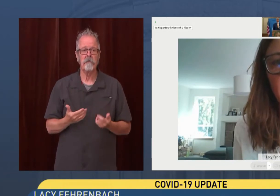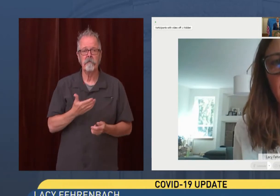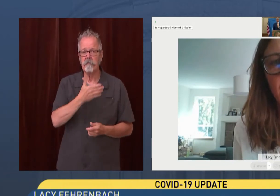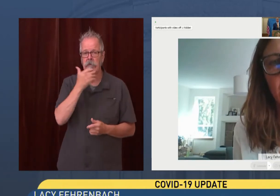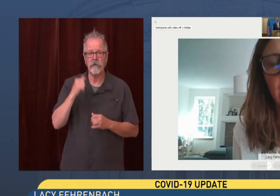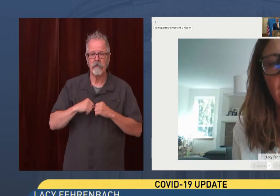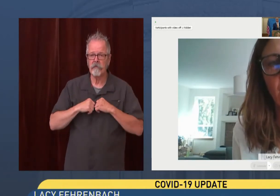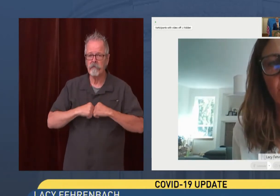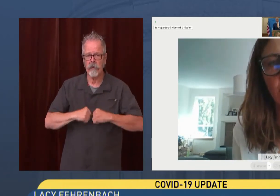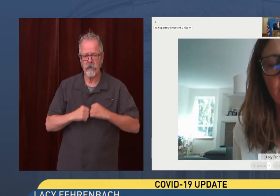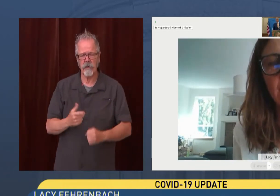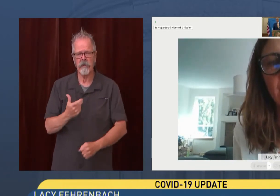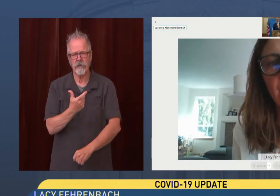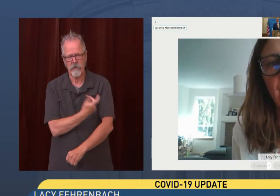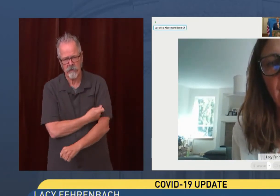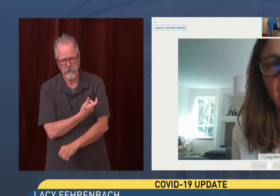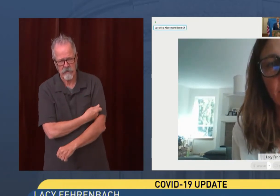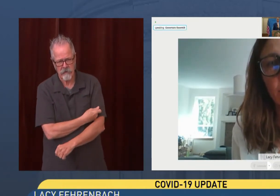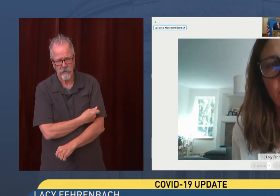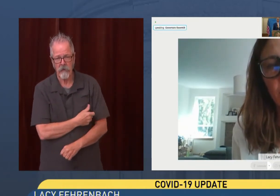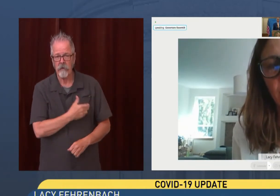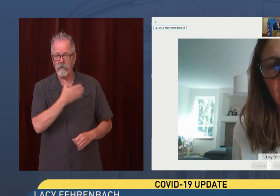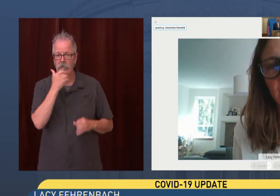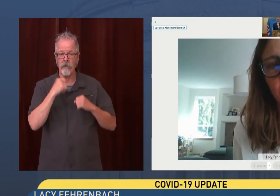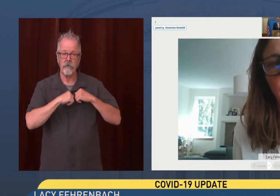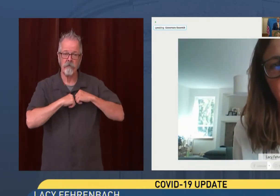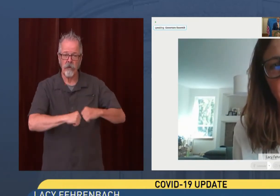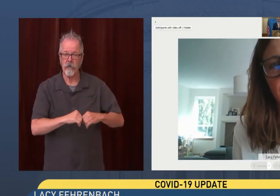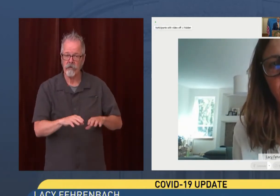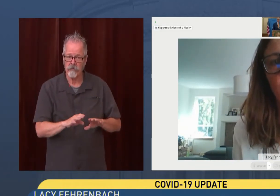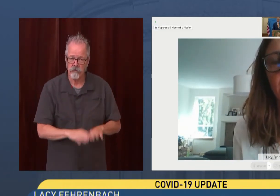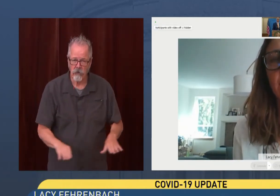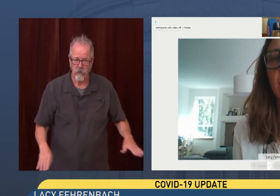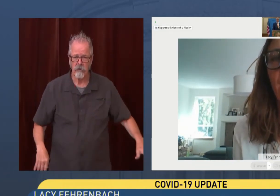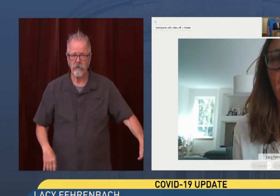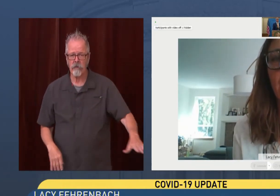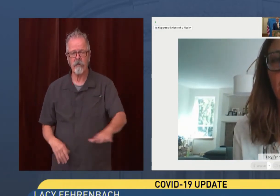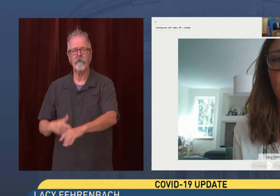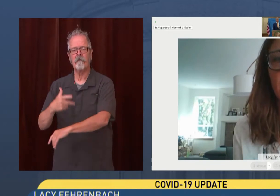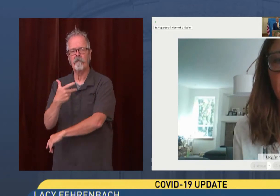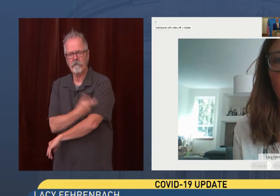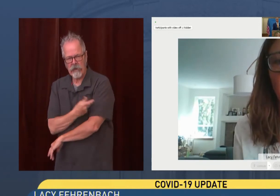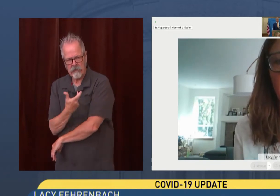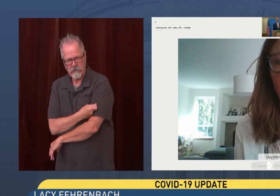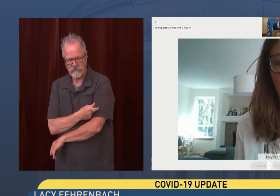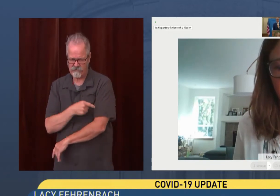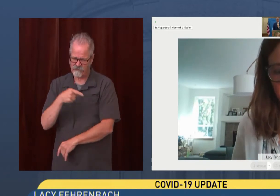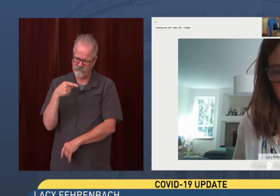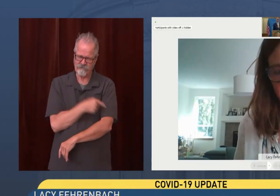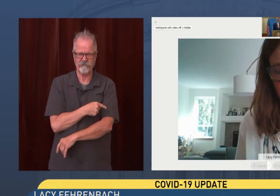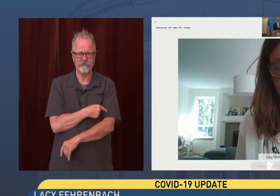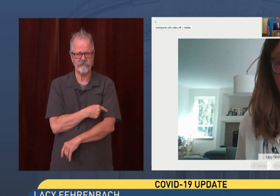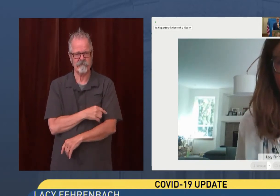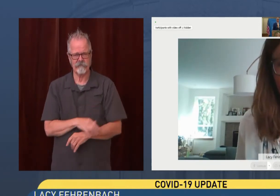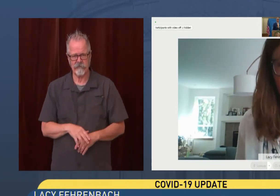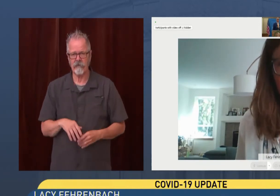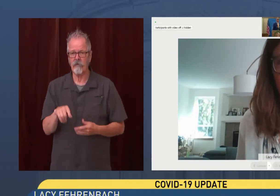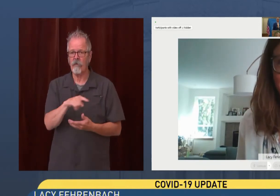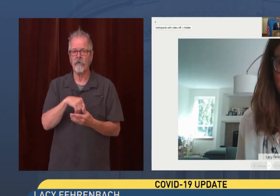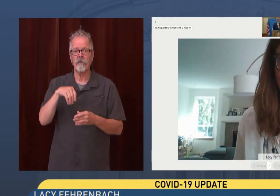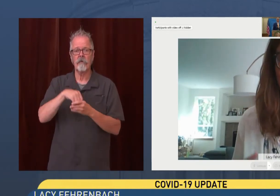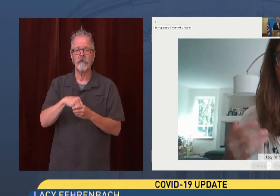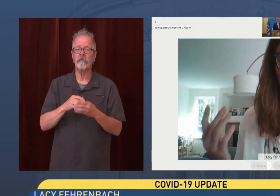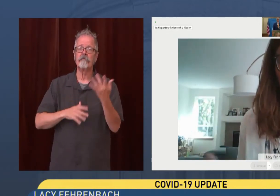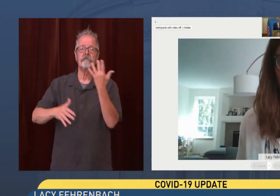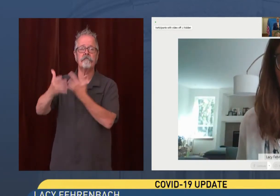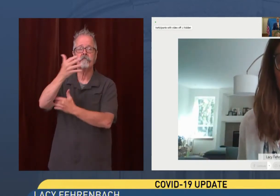and your community, including our children. And number two is when you're indoors, that you consider wearing a mask if